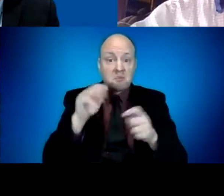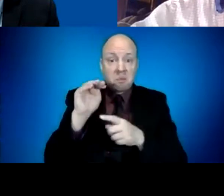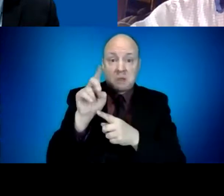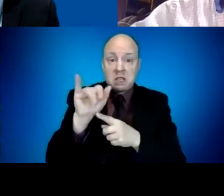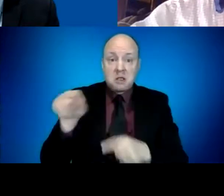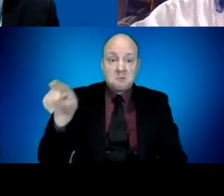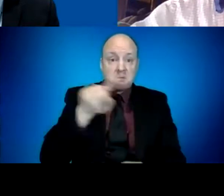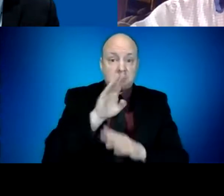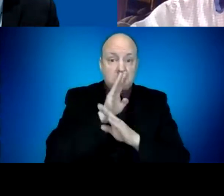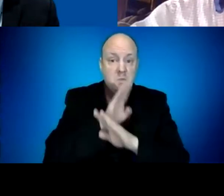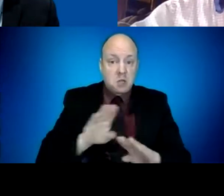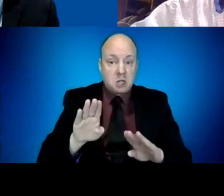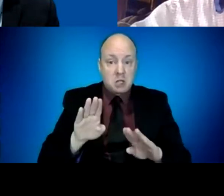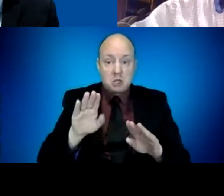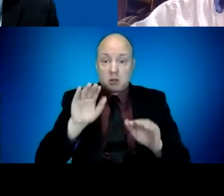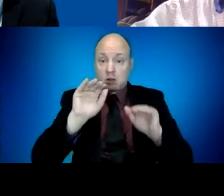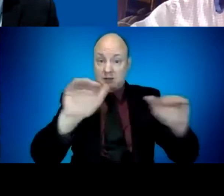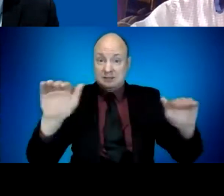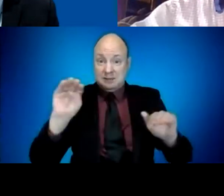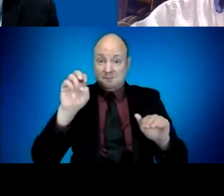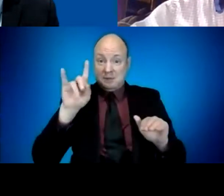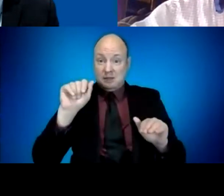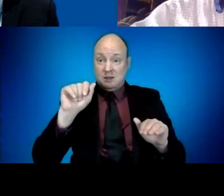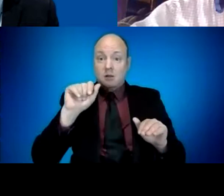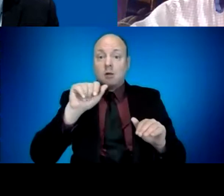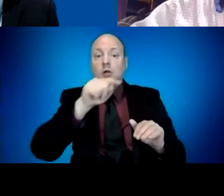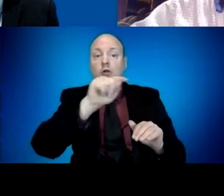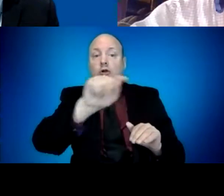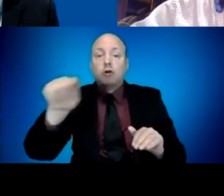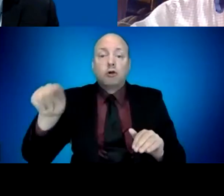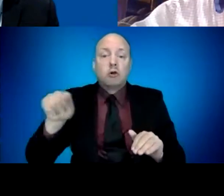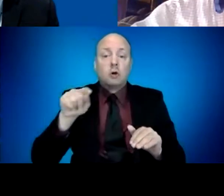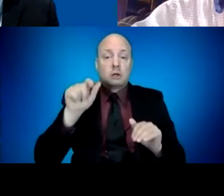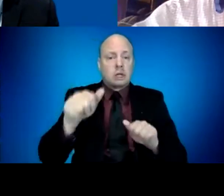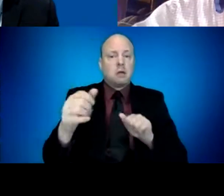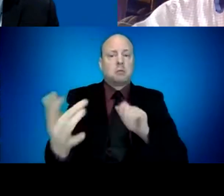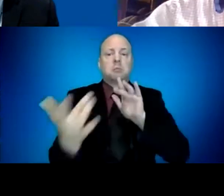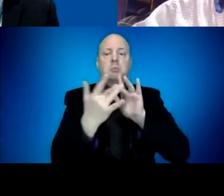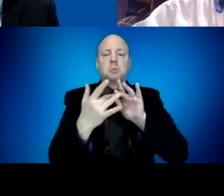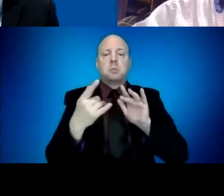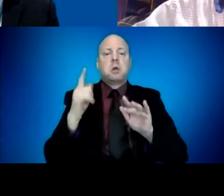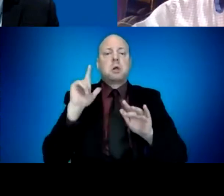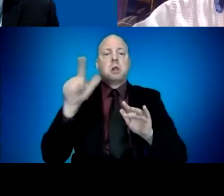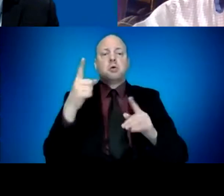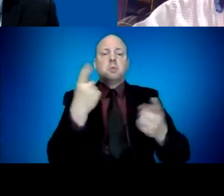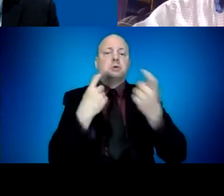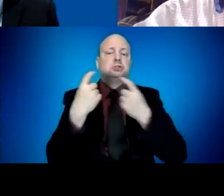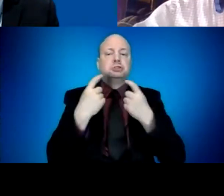always send follow up questions to our or COVID-19 media inbox.